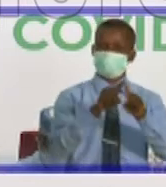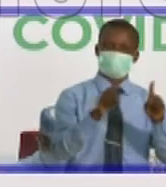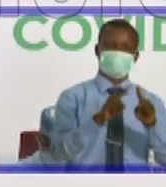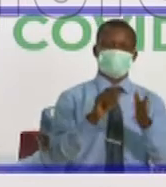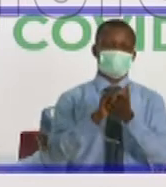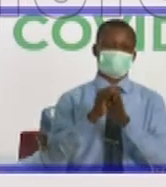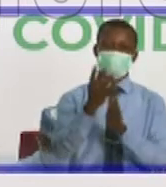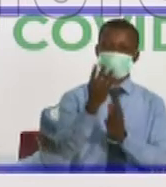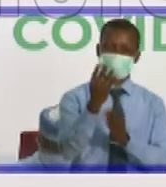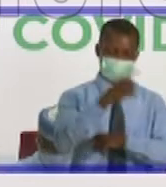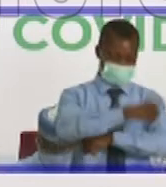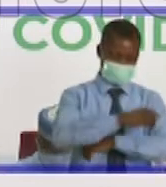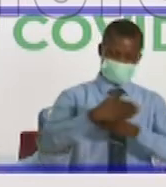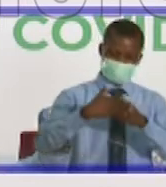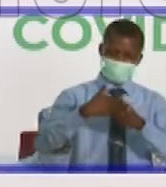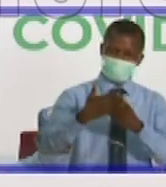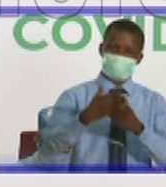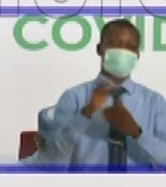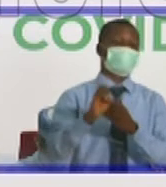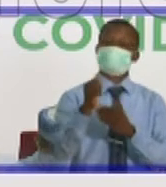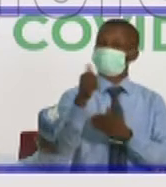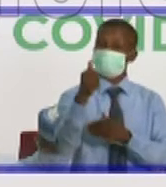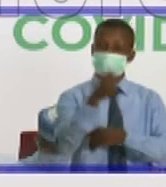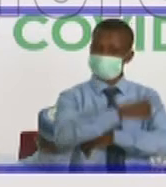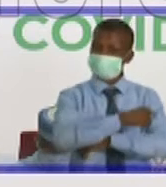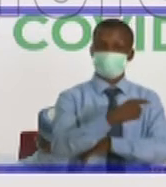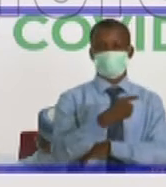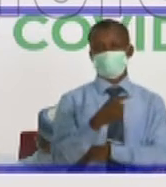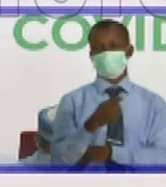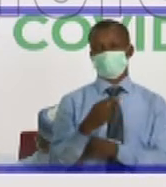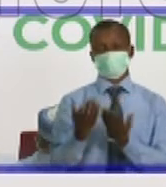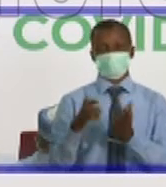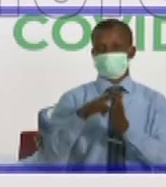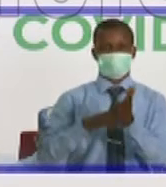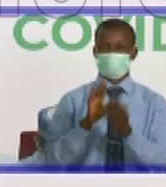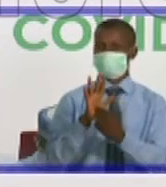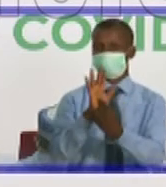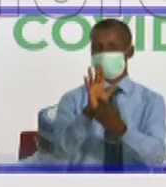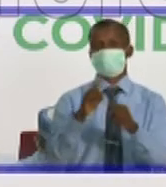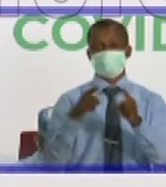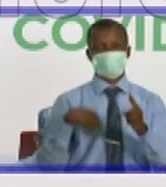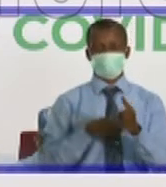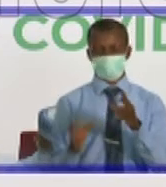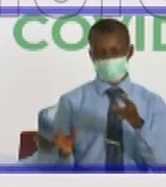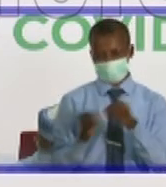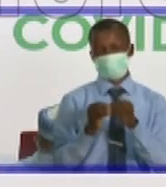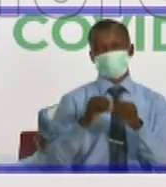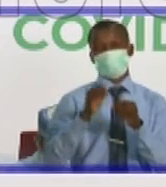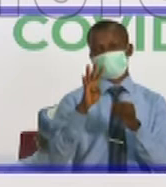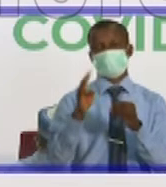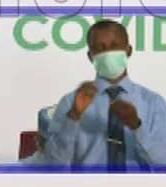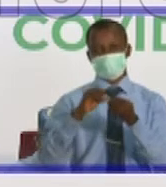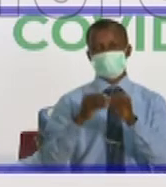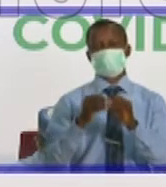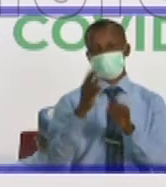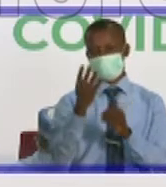days after, in fact, 10 days is what the evidence says, but we have added 14 days to make it a